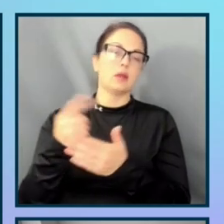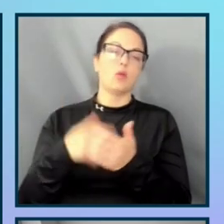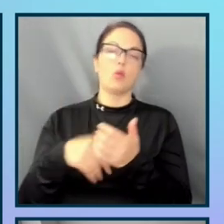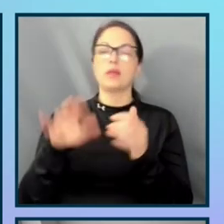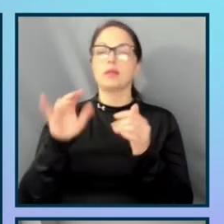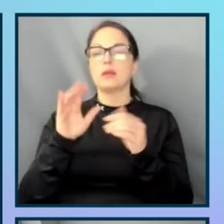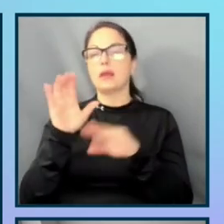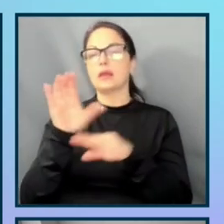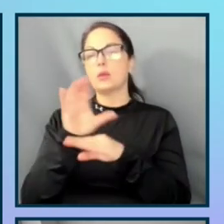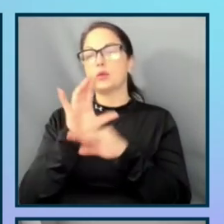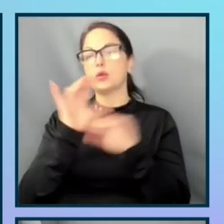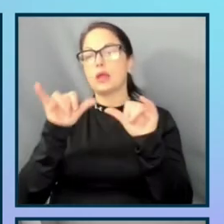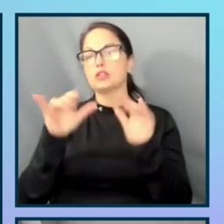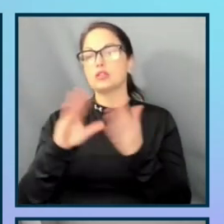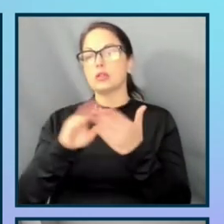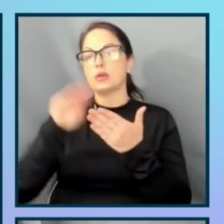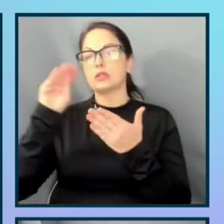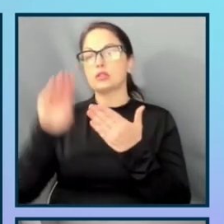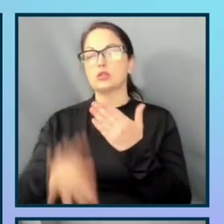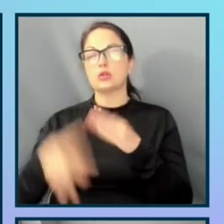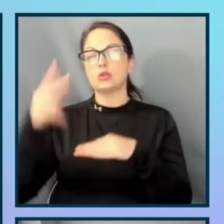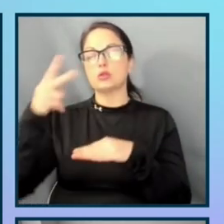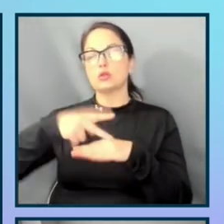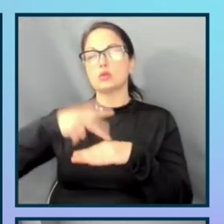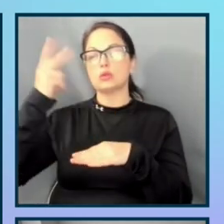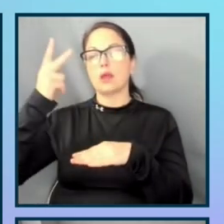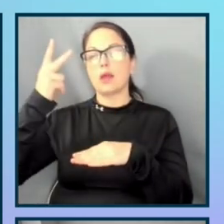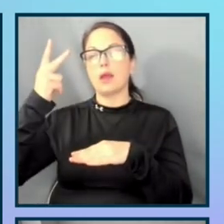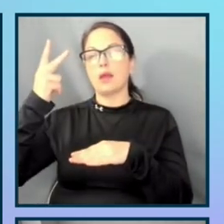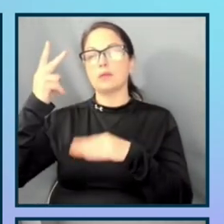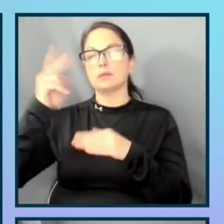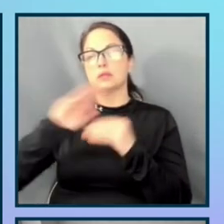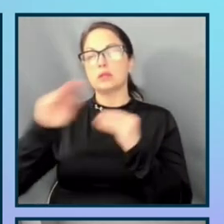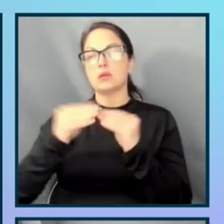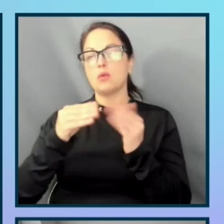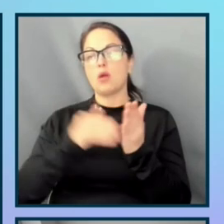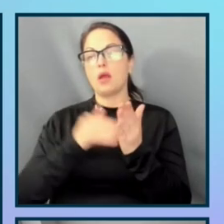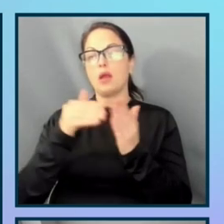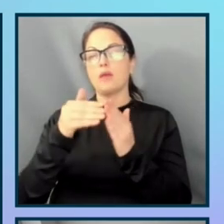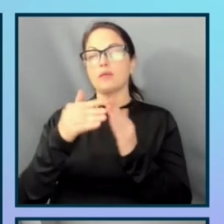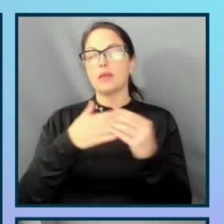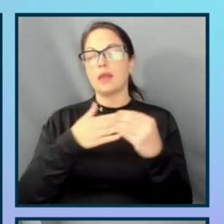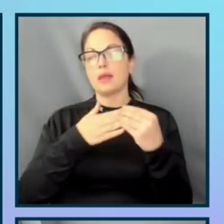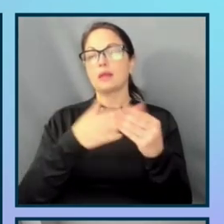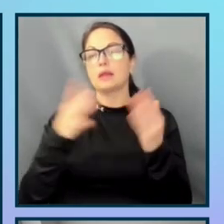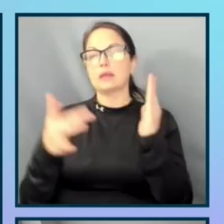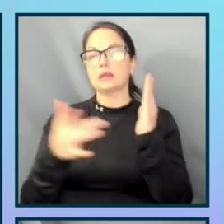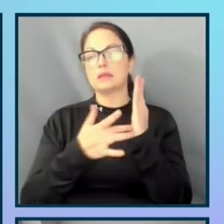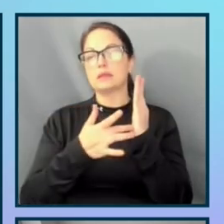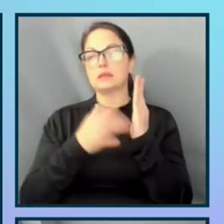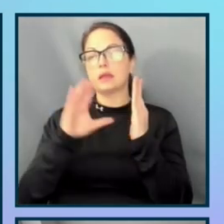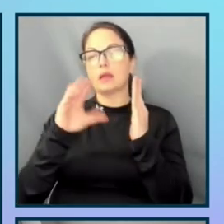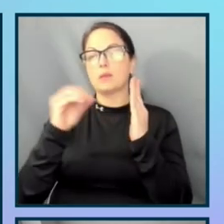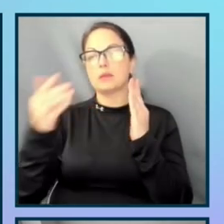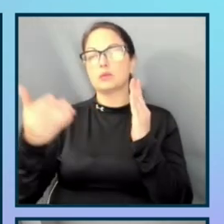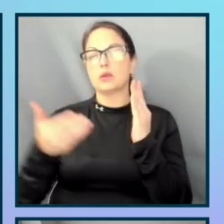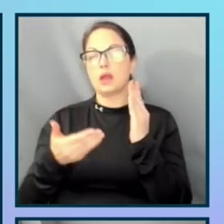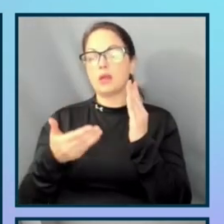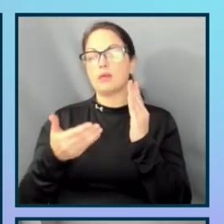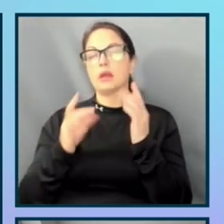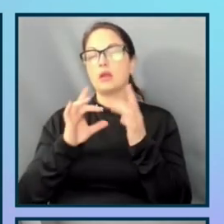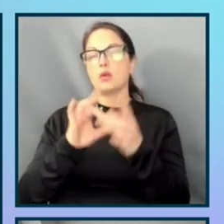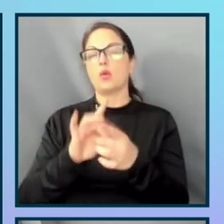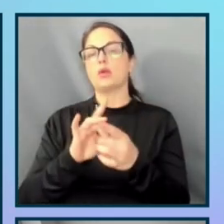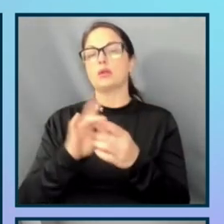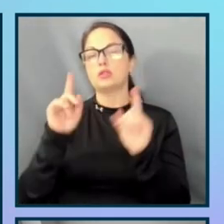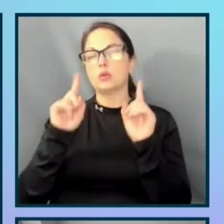and engineering students at twice the rate that leading tech companies were hiring them, according to a Tolby survey.